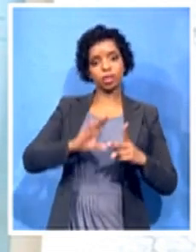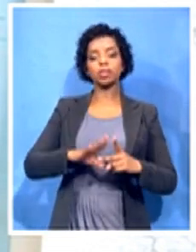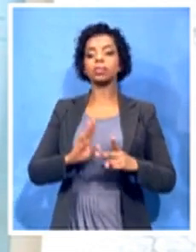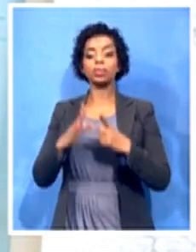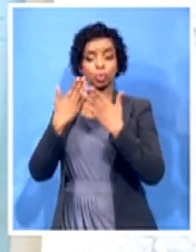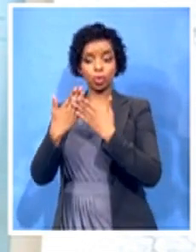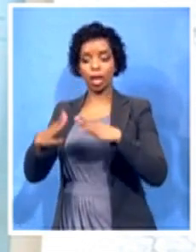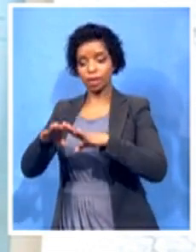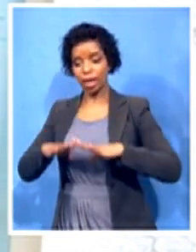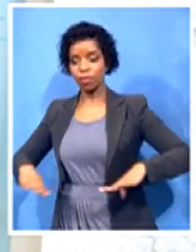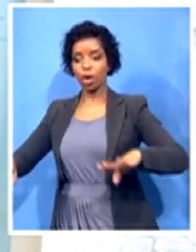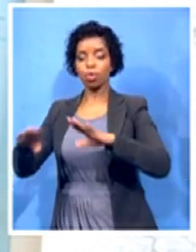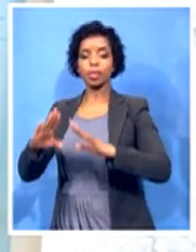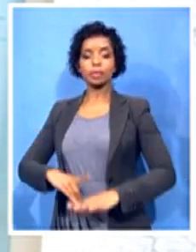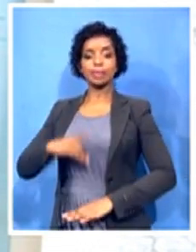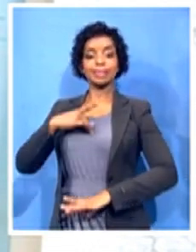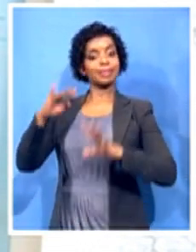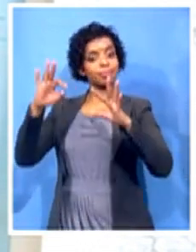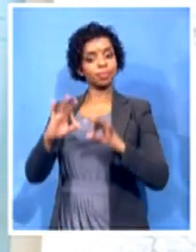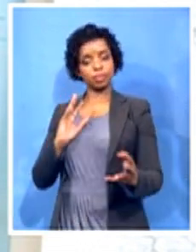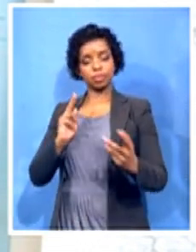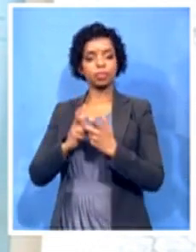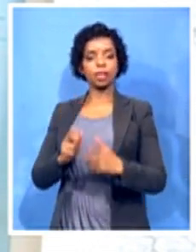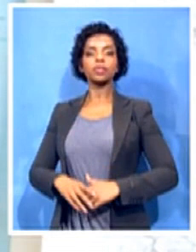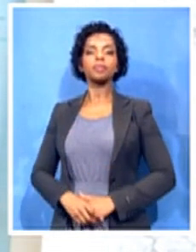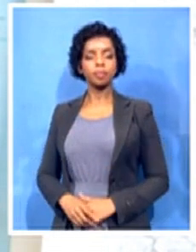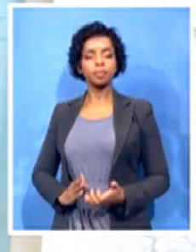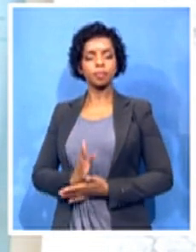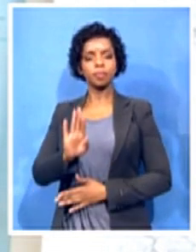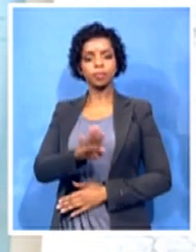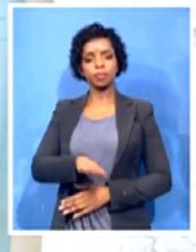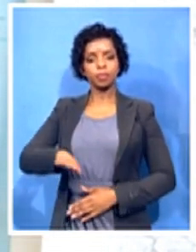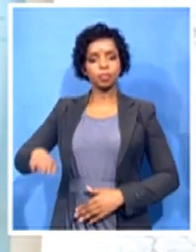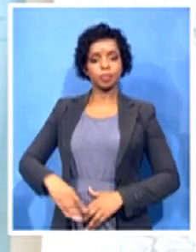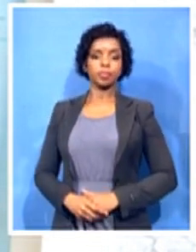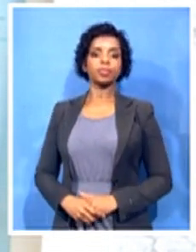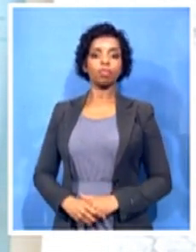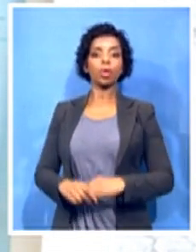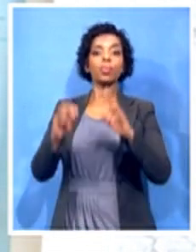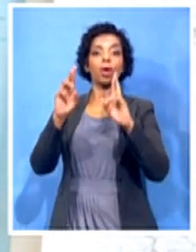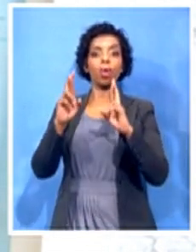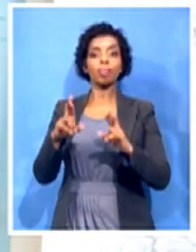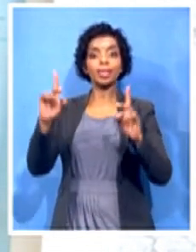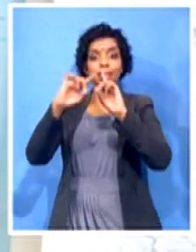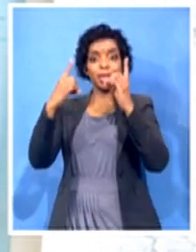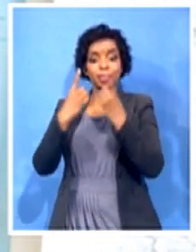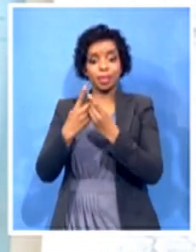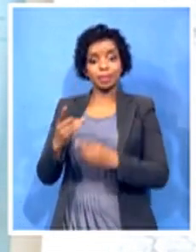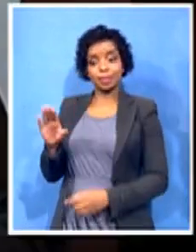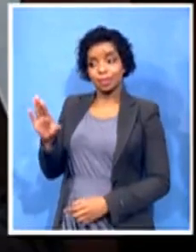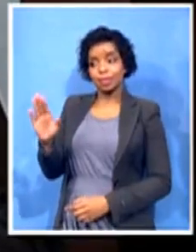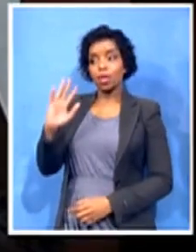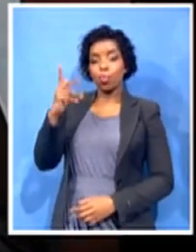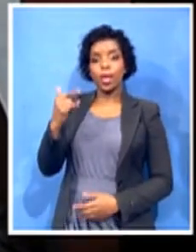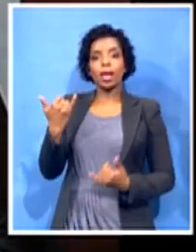So, we are hoping that the Department and the Department of Human Settlements will come to their senses and take the necessary steps to make the land